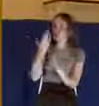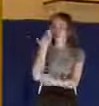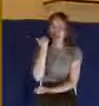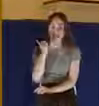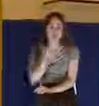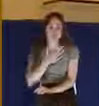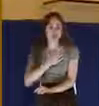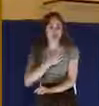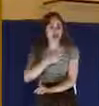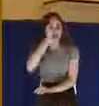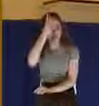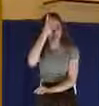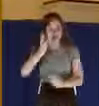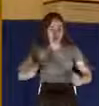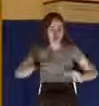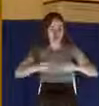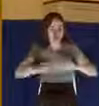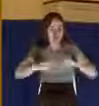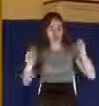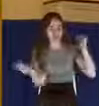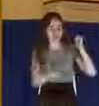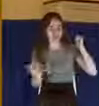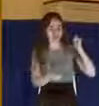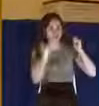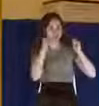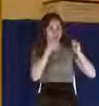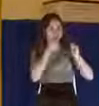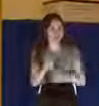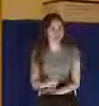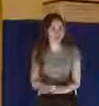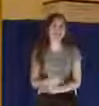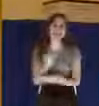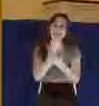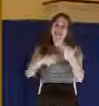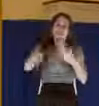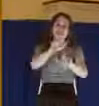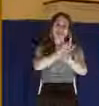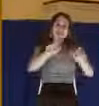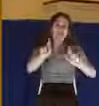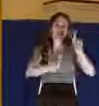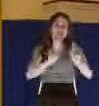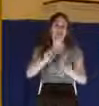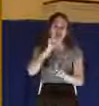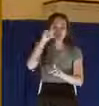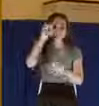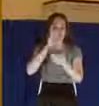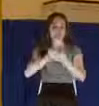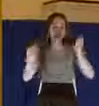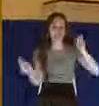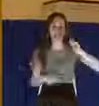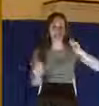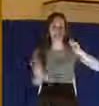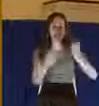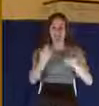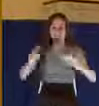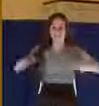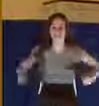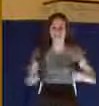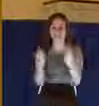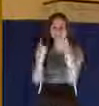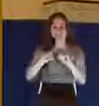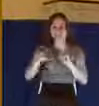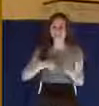I know for some of you more liberal folks who don't believe in spankings, that's probably offensive. But I'm very happy